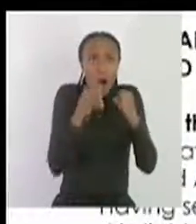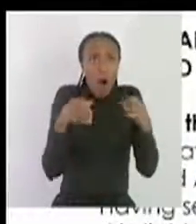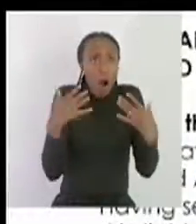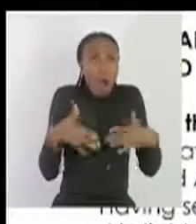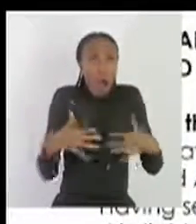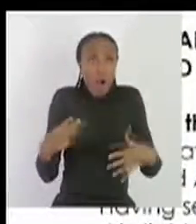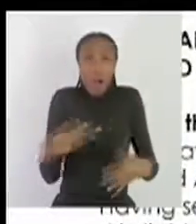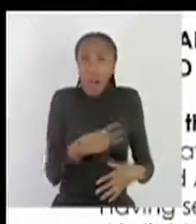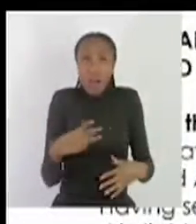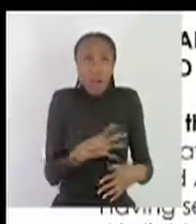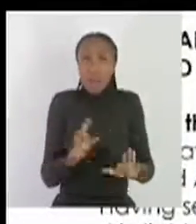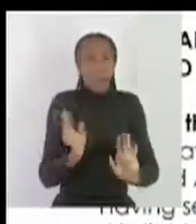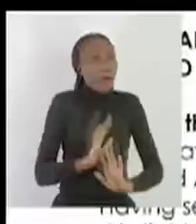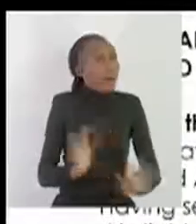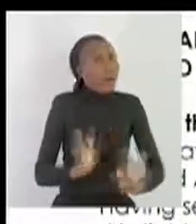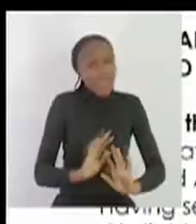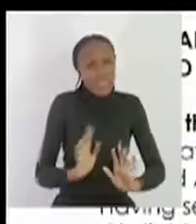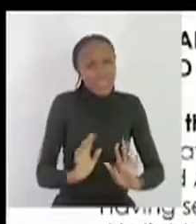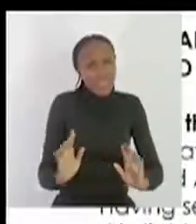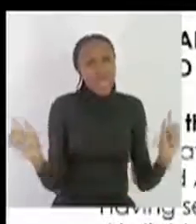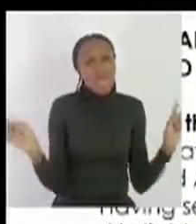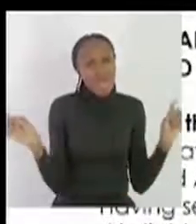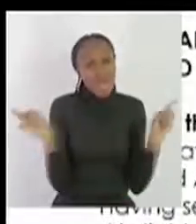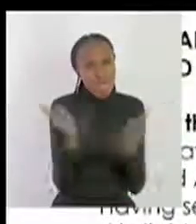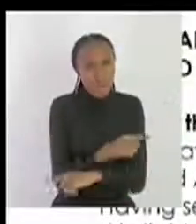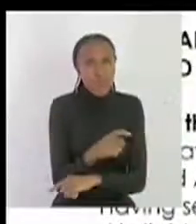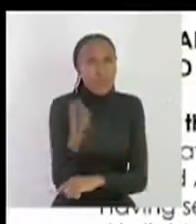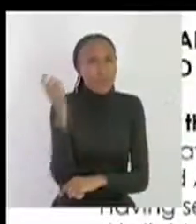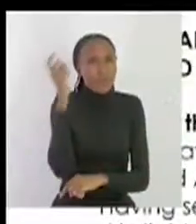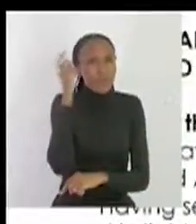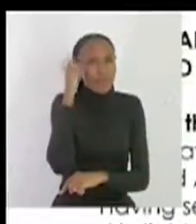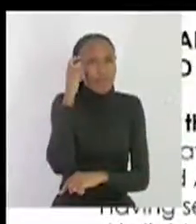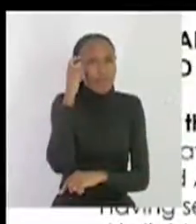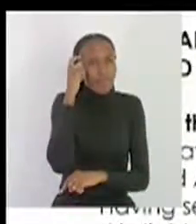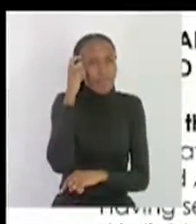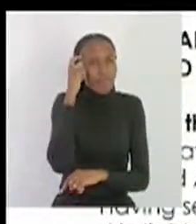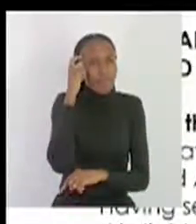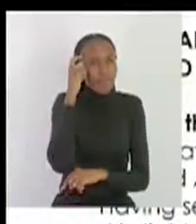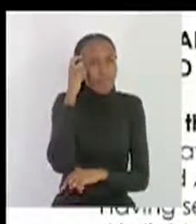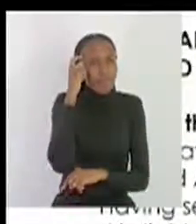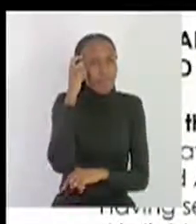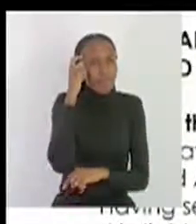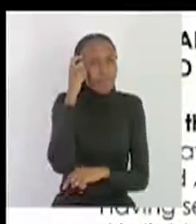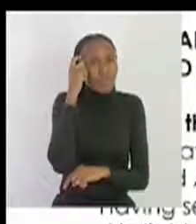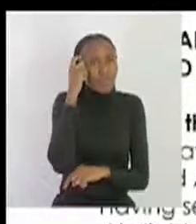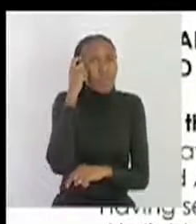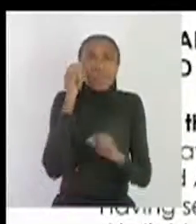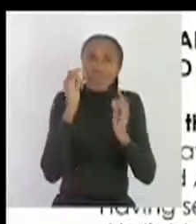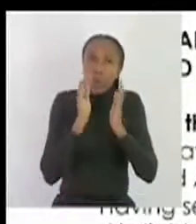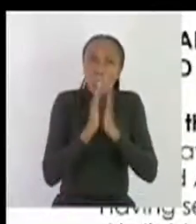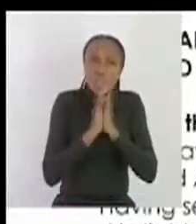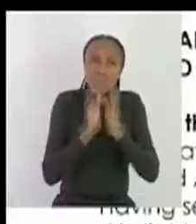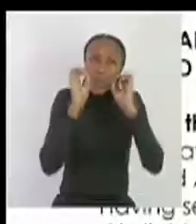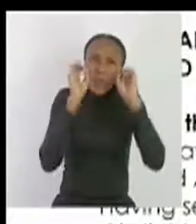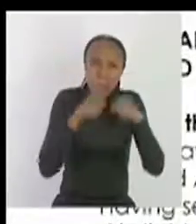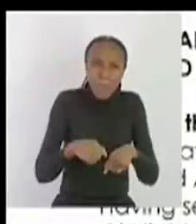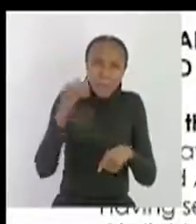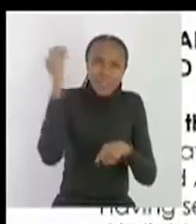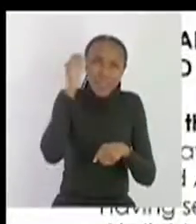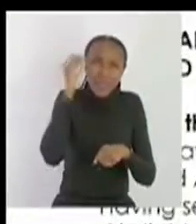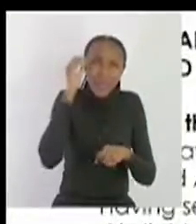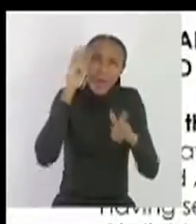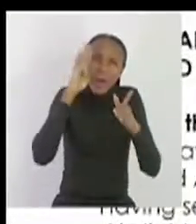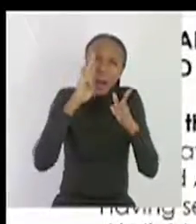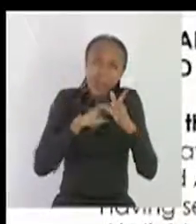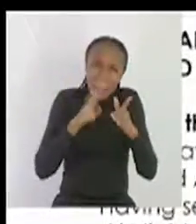is thin is a uh the virus and then you say that we need to be aware of this myth and then tap both because